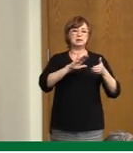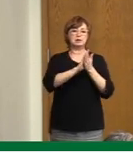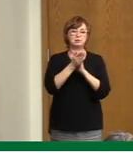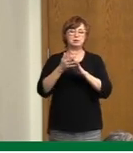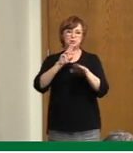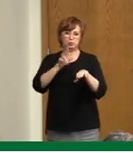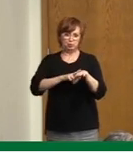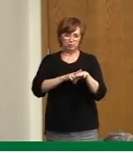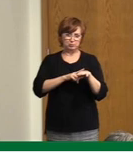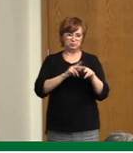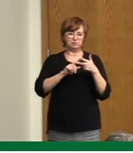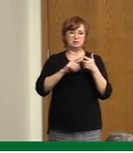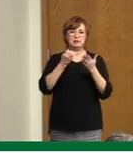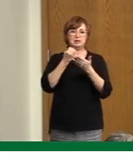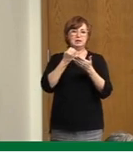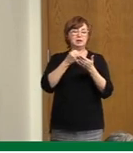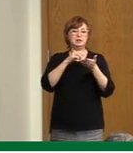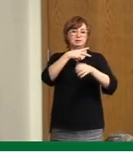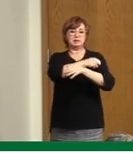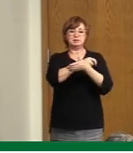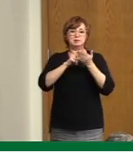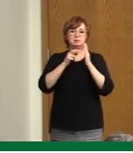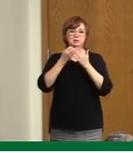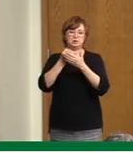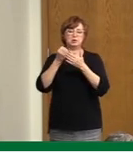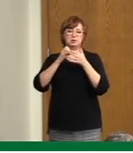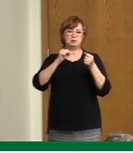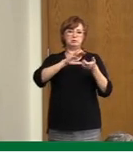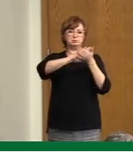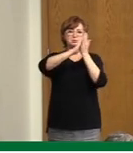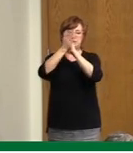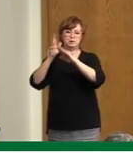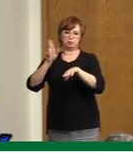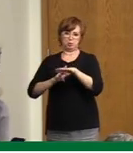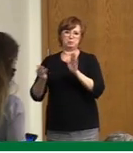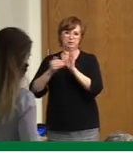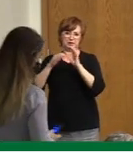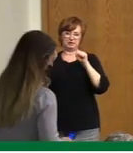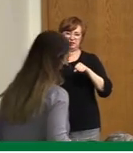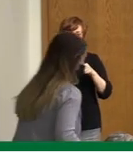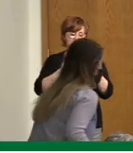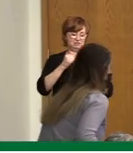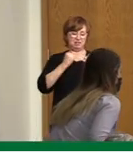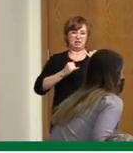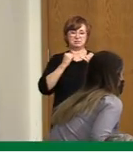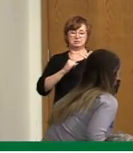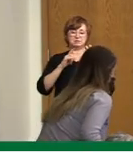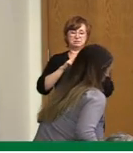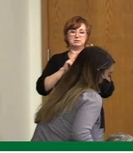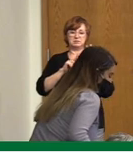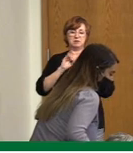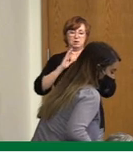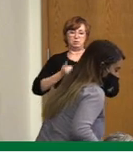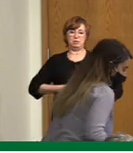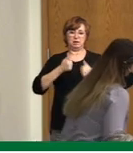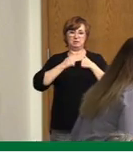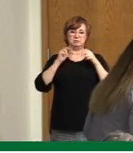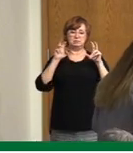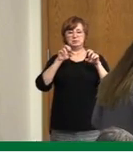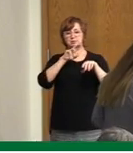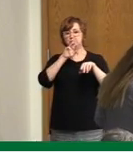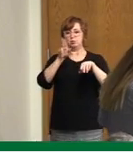This is how our lives will get back to normal. It is quite literally the shot in the arm that Saskatchewan needs.